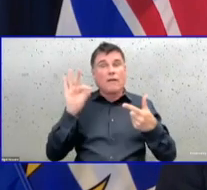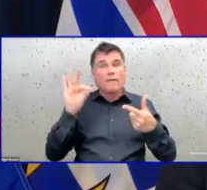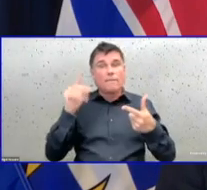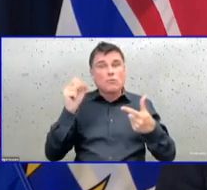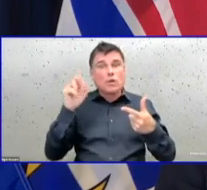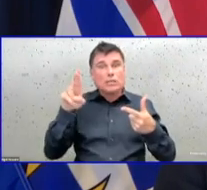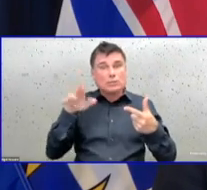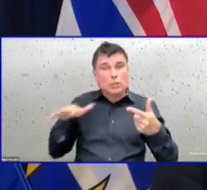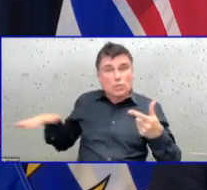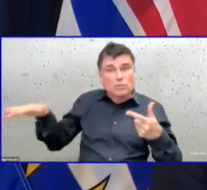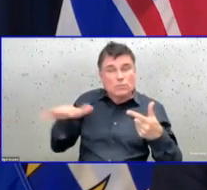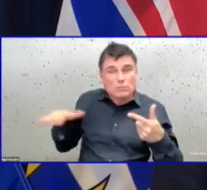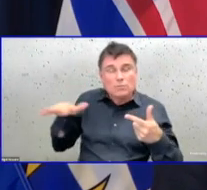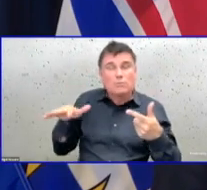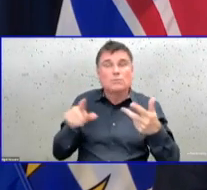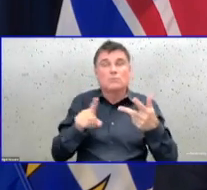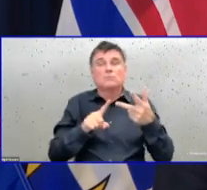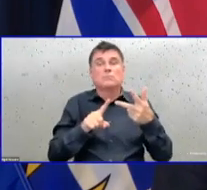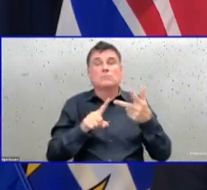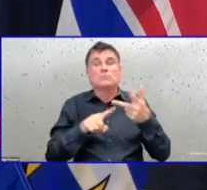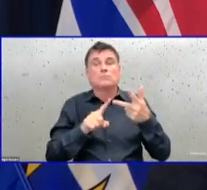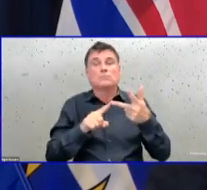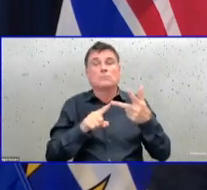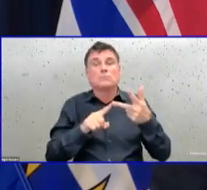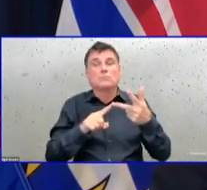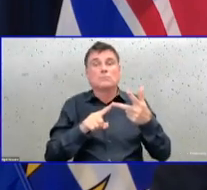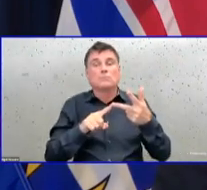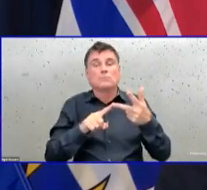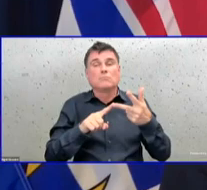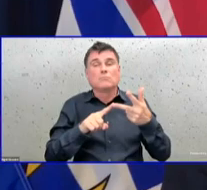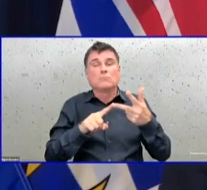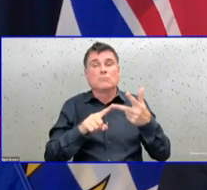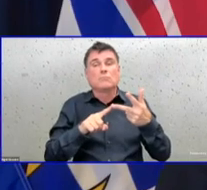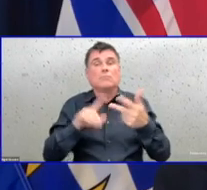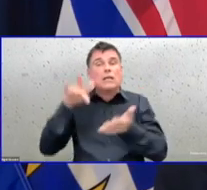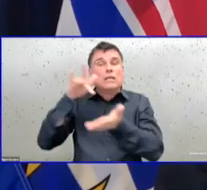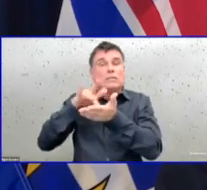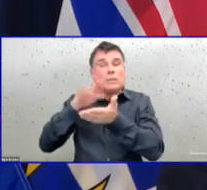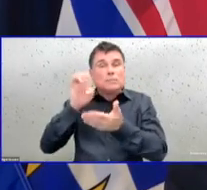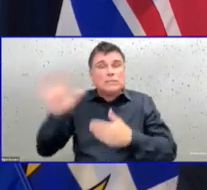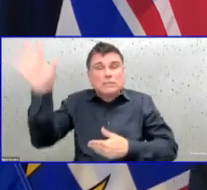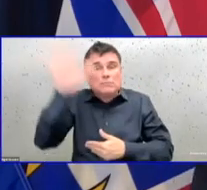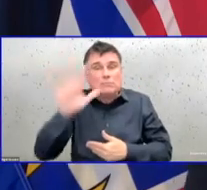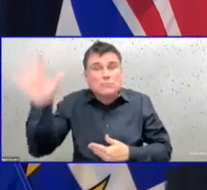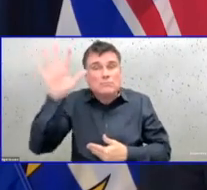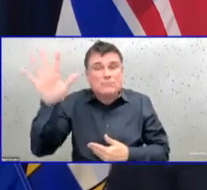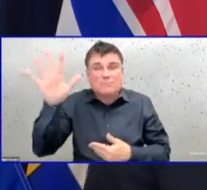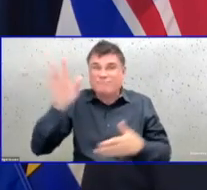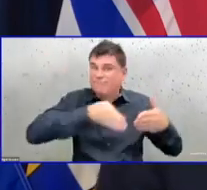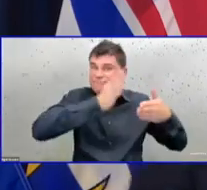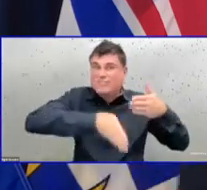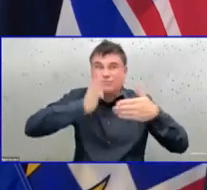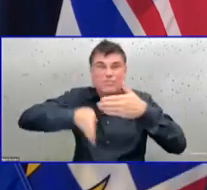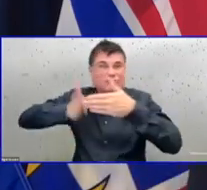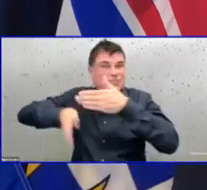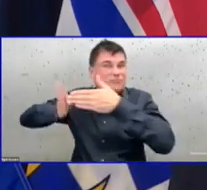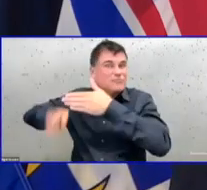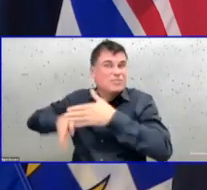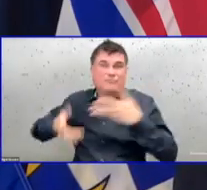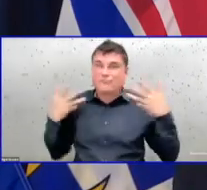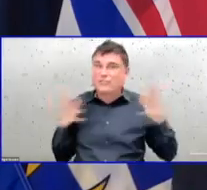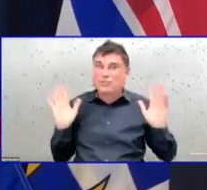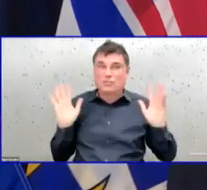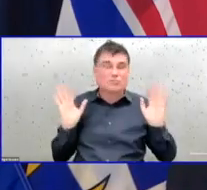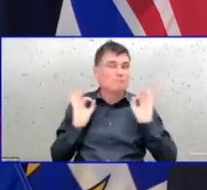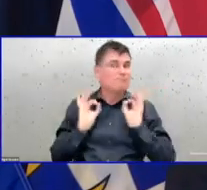Interior Health. And finally, as we reported on Monday across BC, most operating rooms continue to perform surgeries,